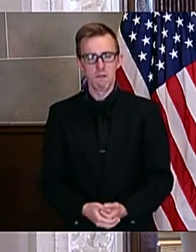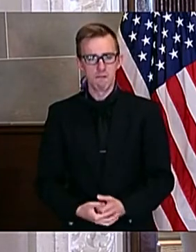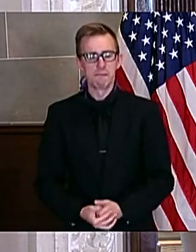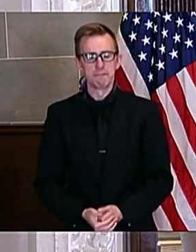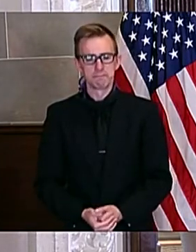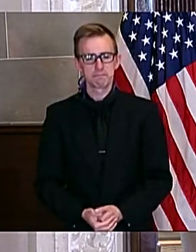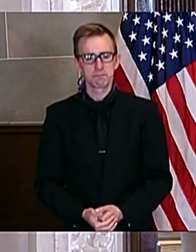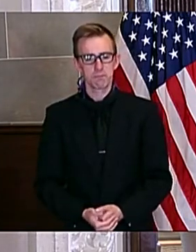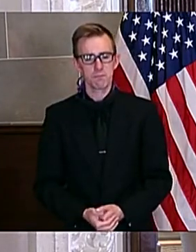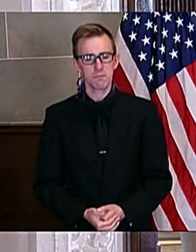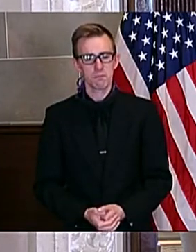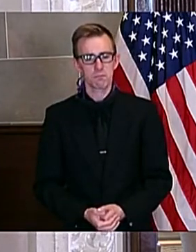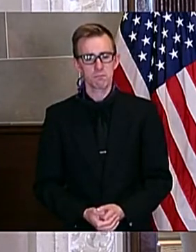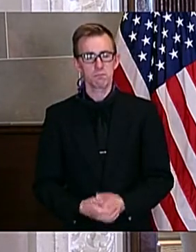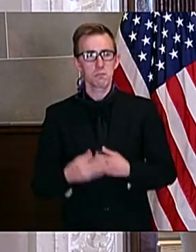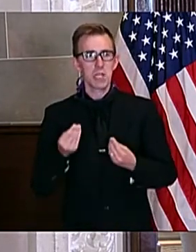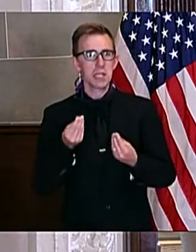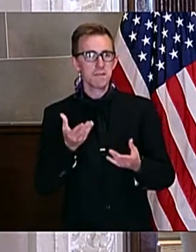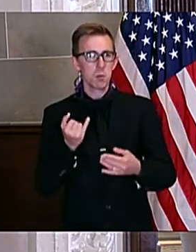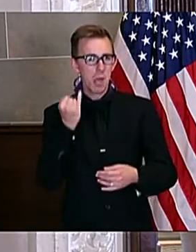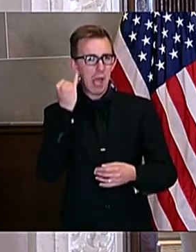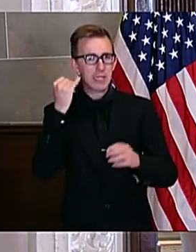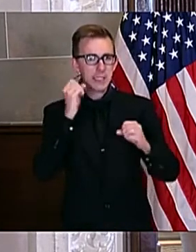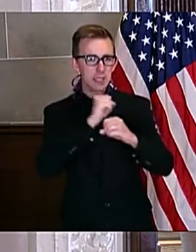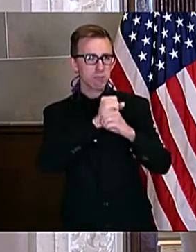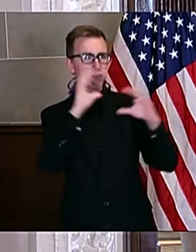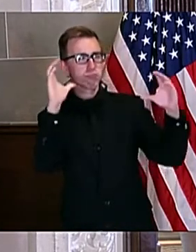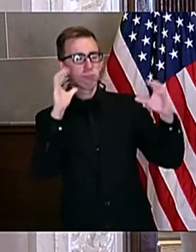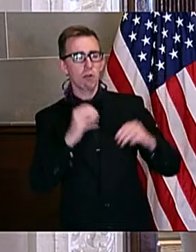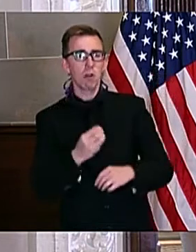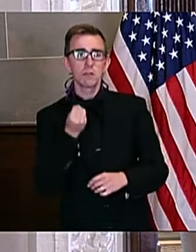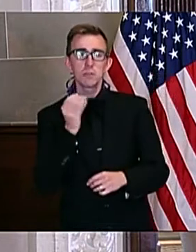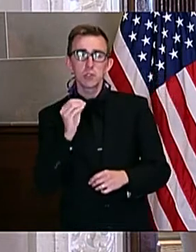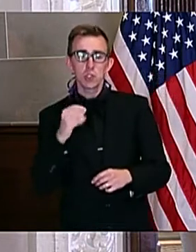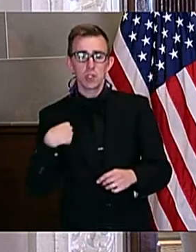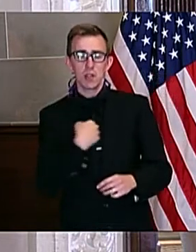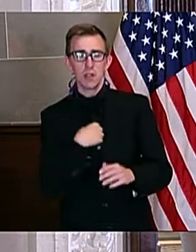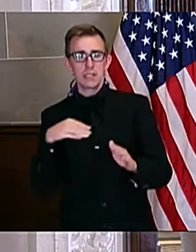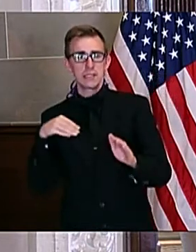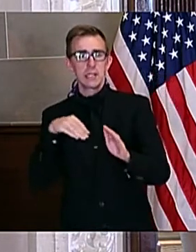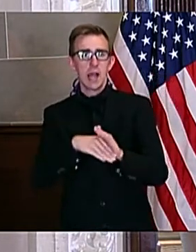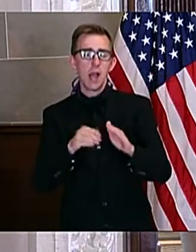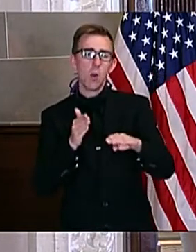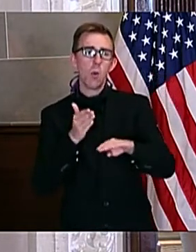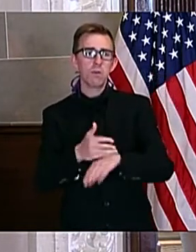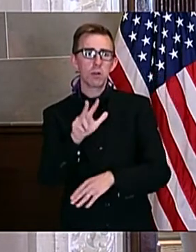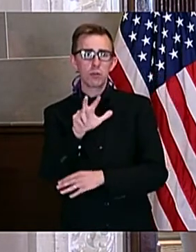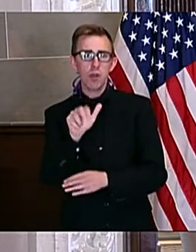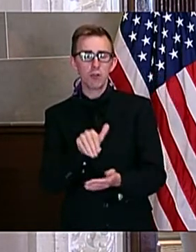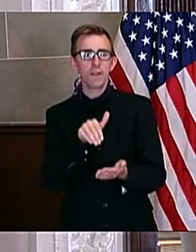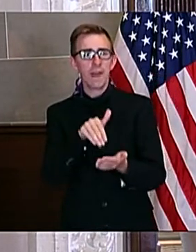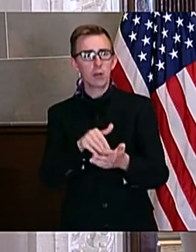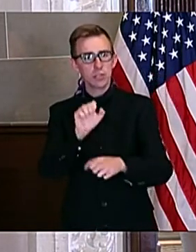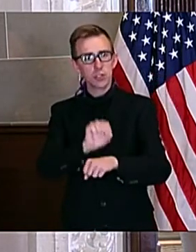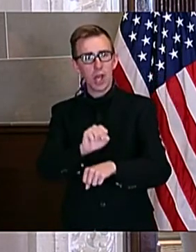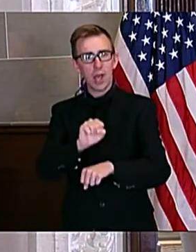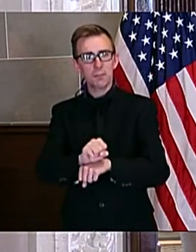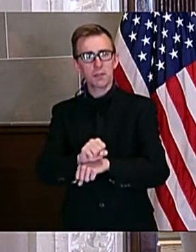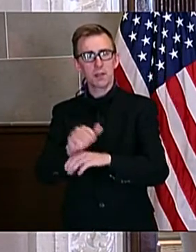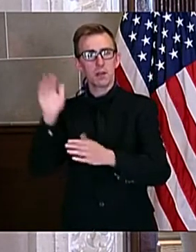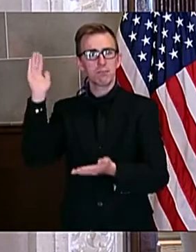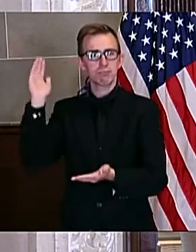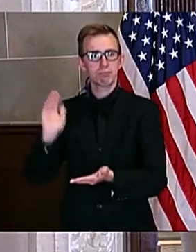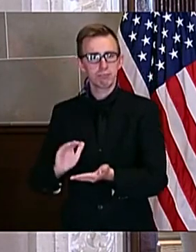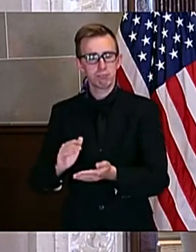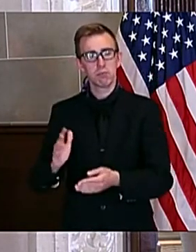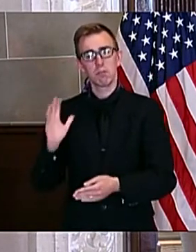Just to put things into perspective, Missouri saw a decline of over 300,000 jobs between